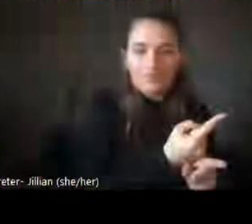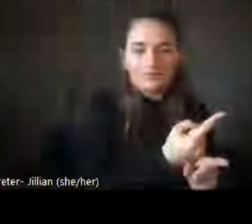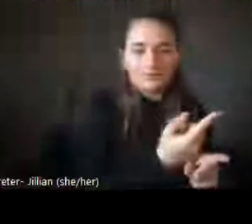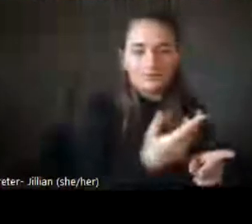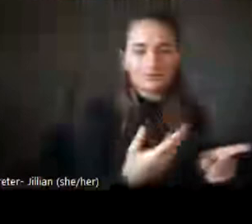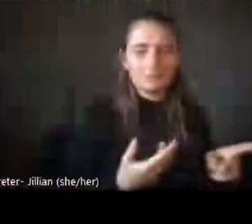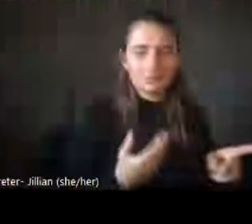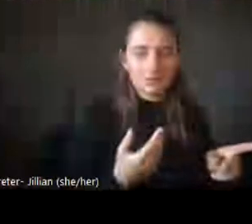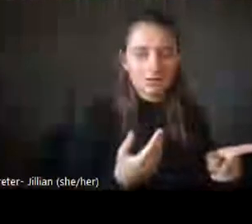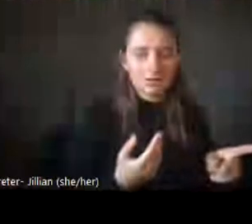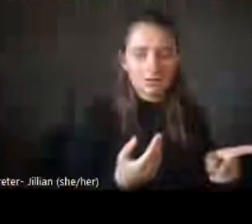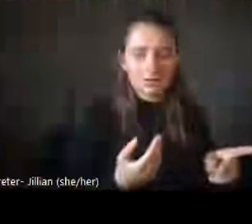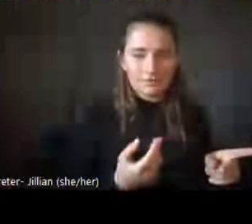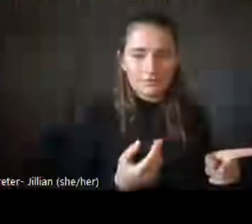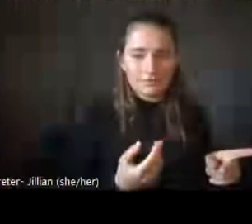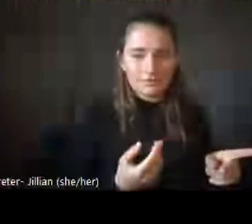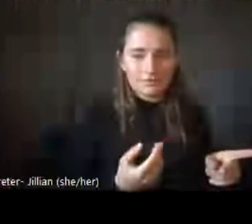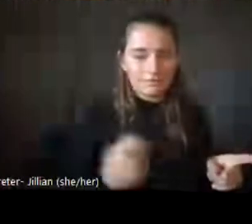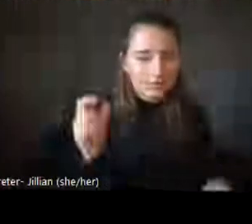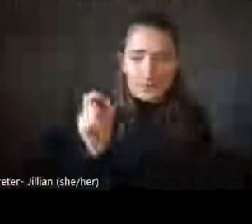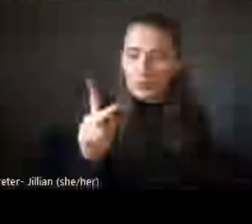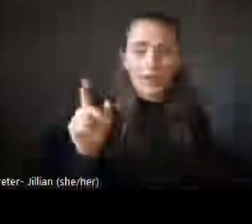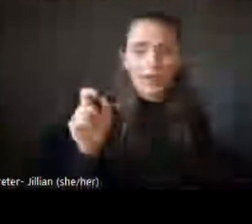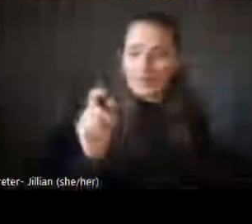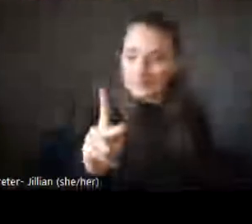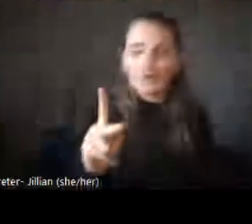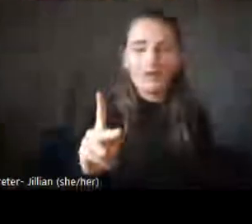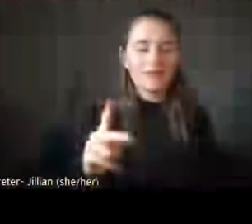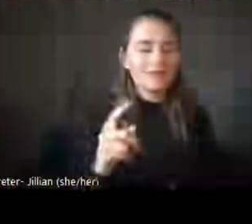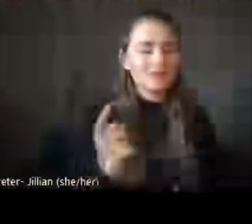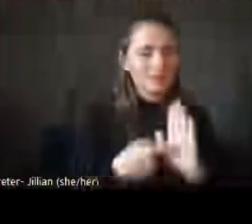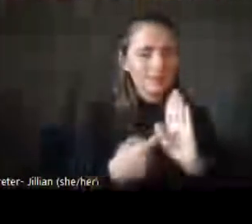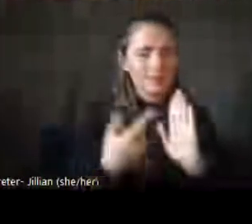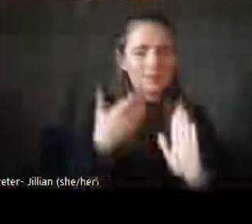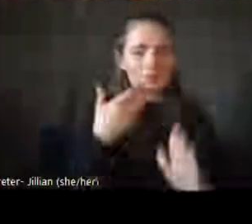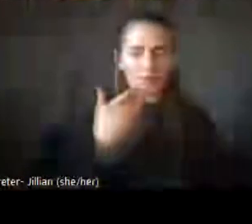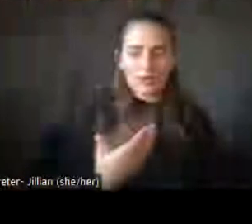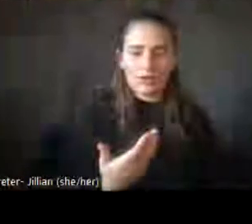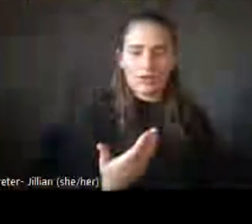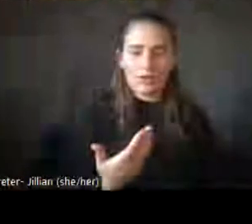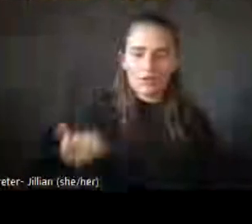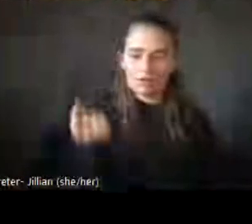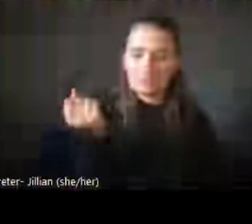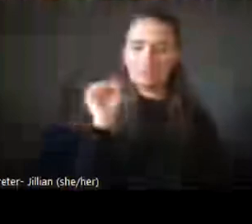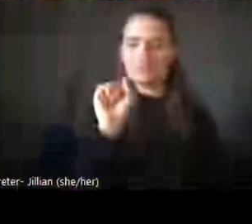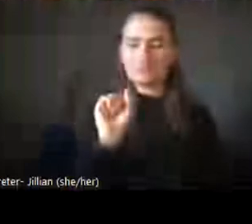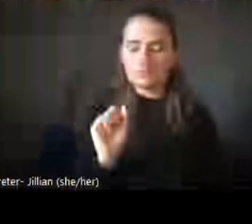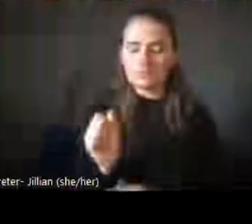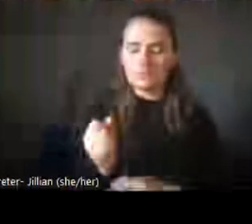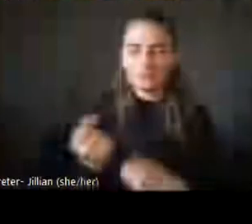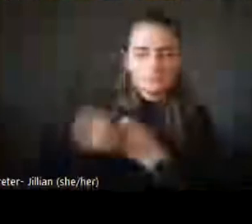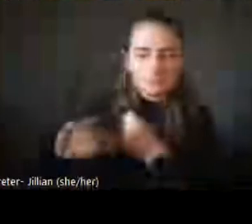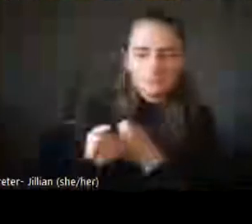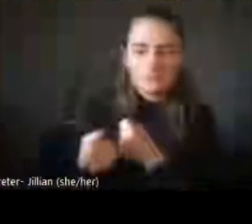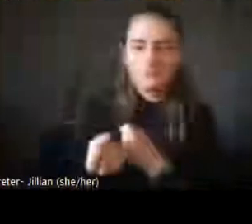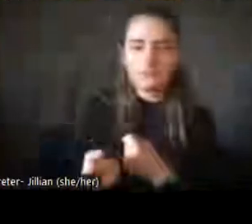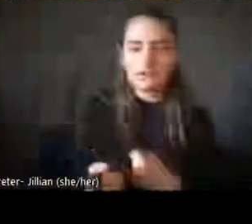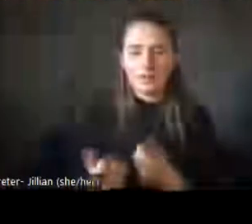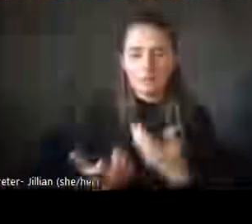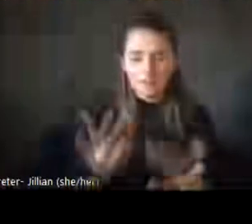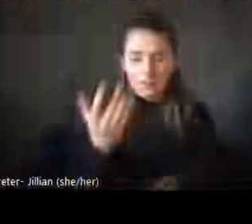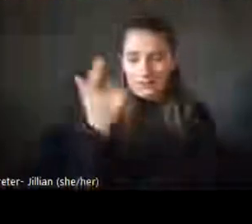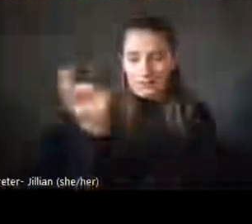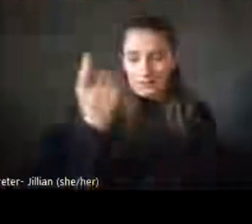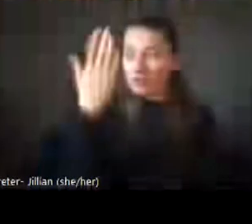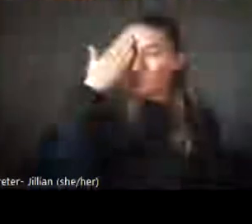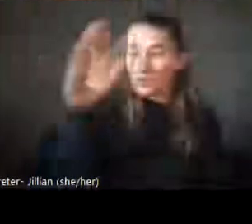not bad. And so sometimes it's good to speak up because people don't know that they're doing something that's not right